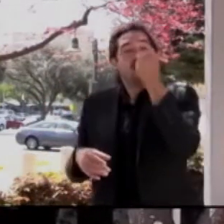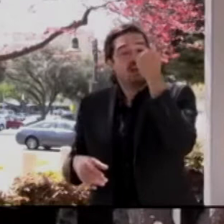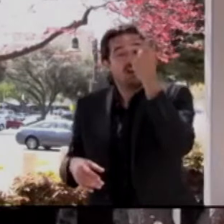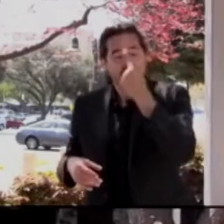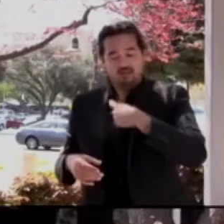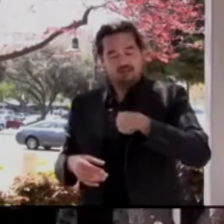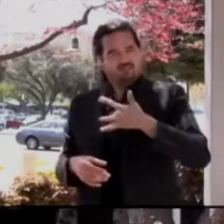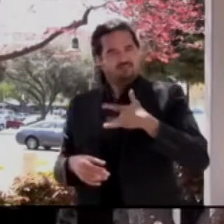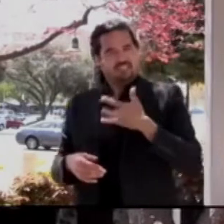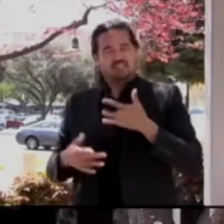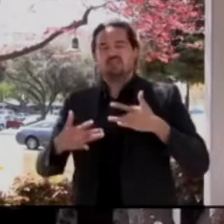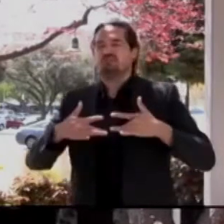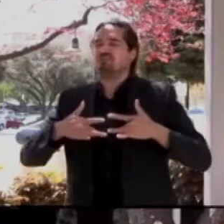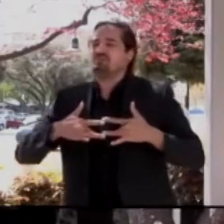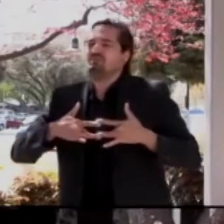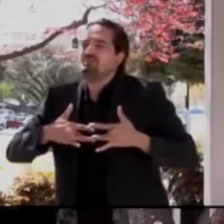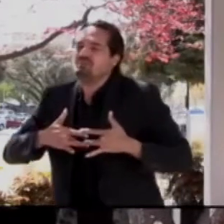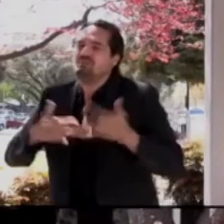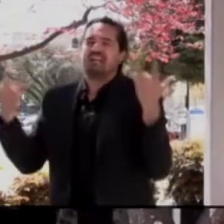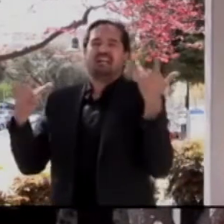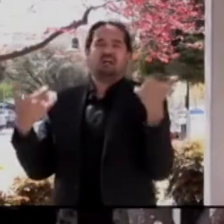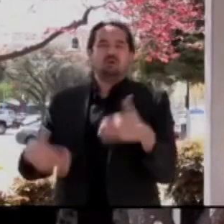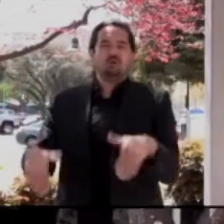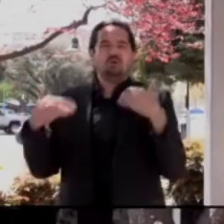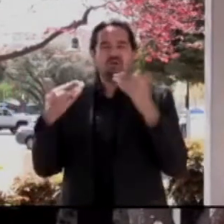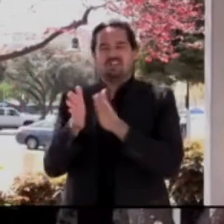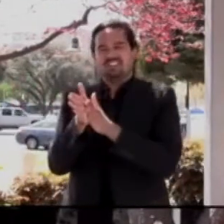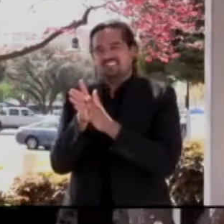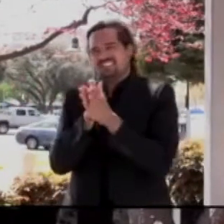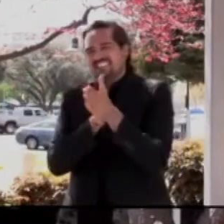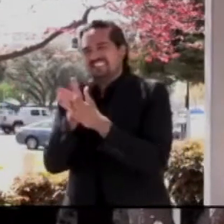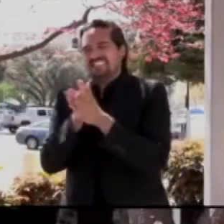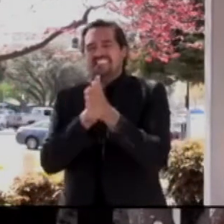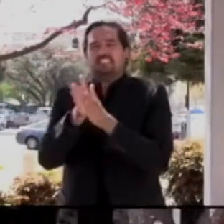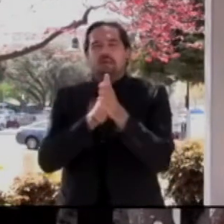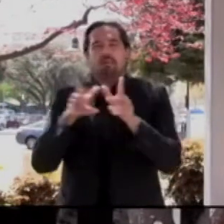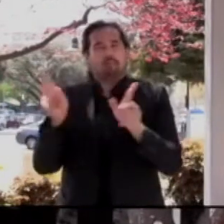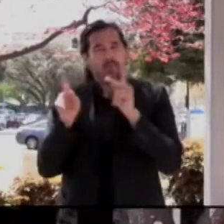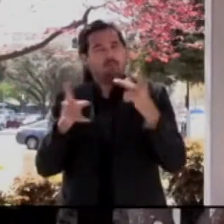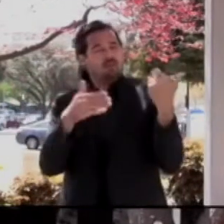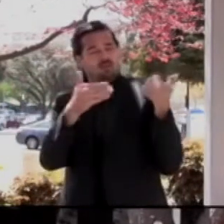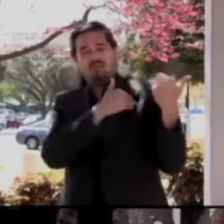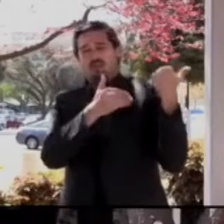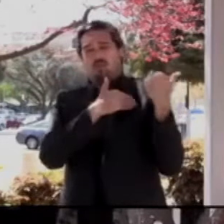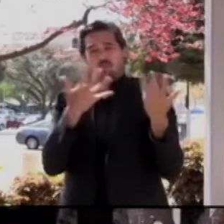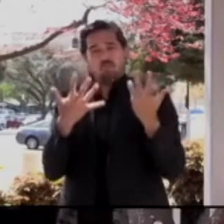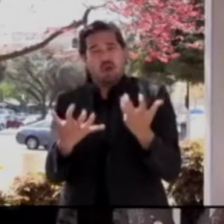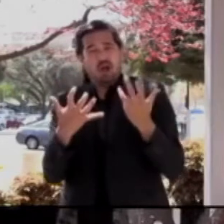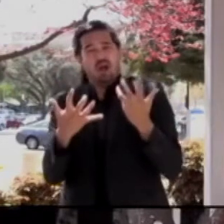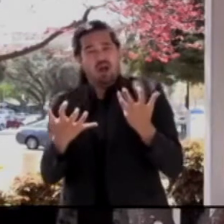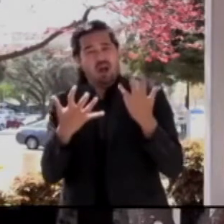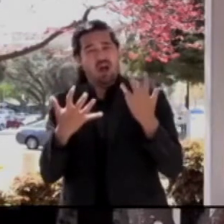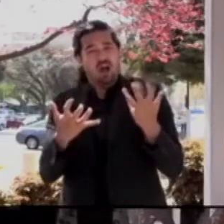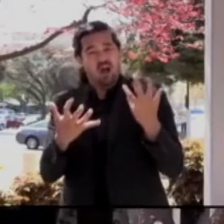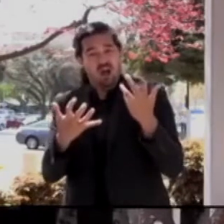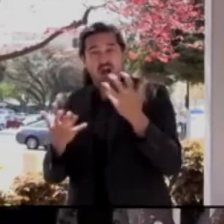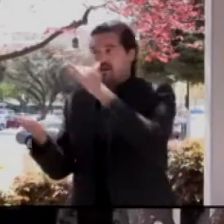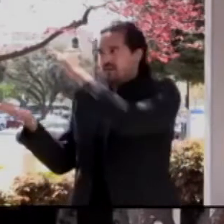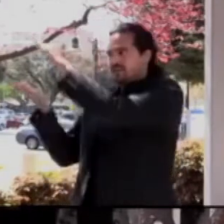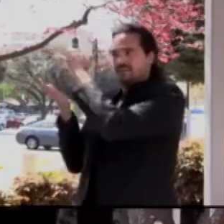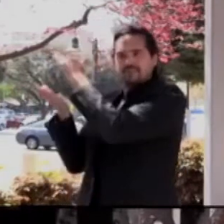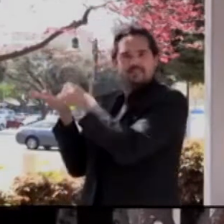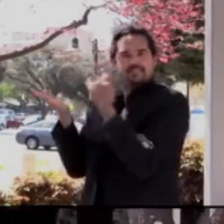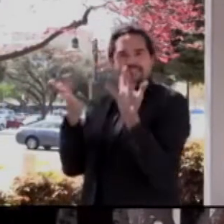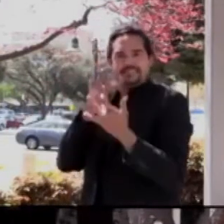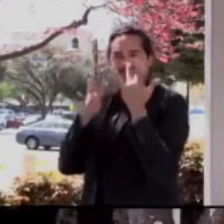we have seen that our demand has outweighed our capacity for a long time. So now we're going to be able to meet that